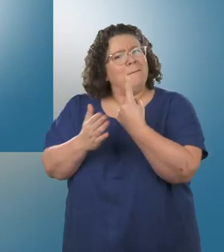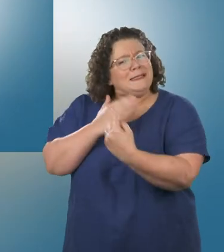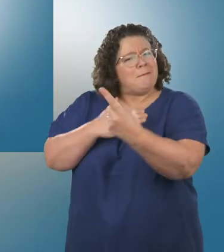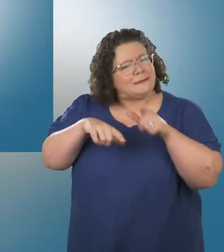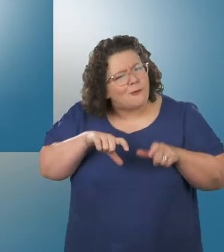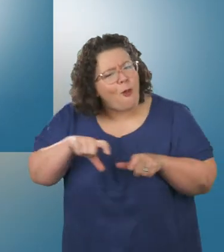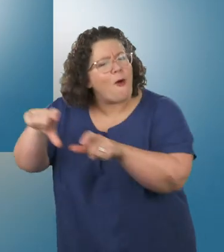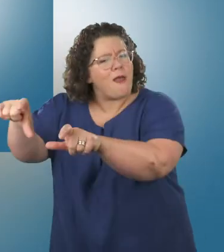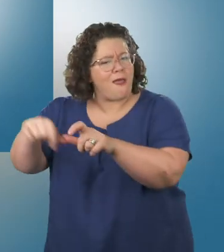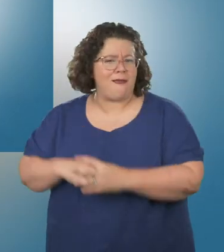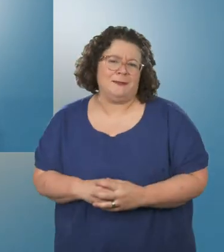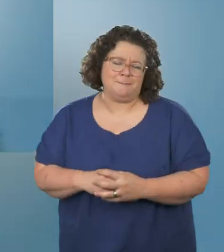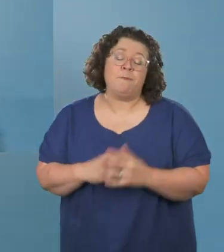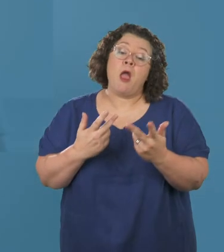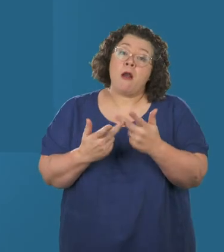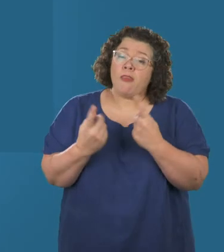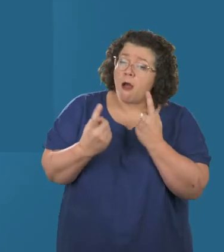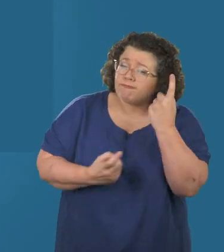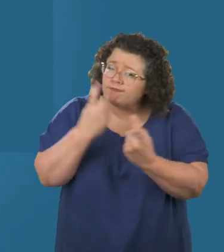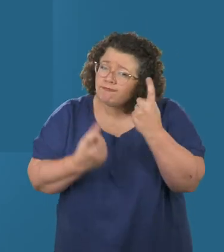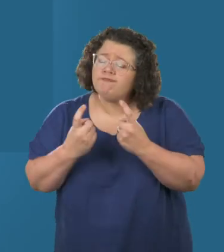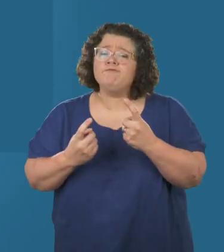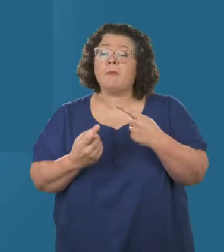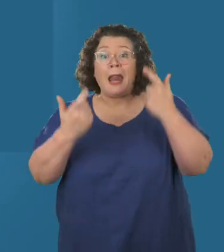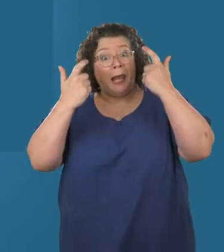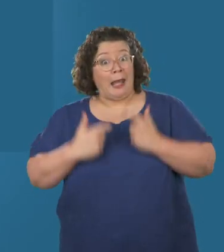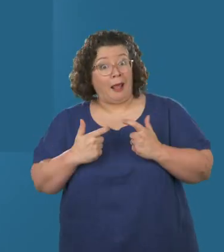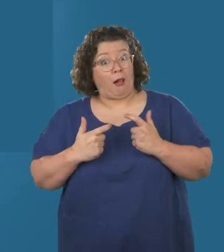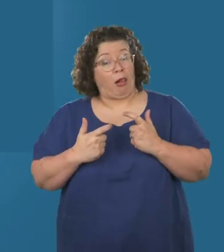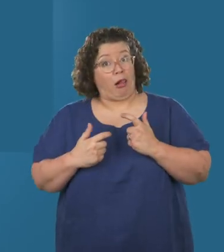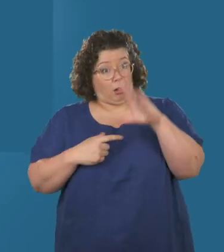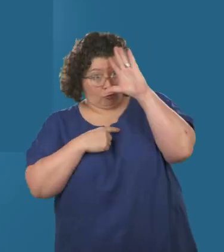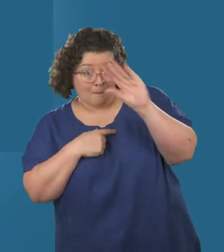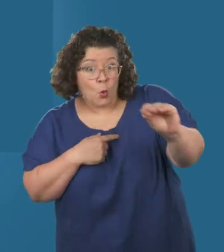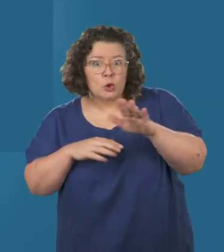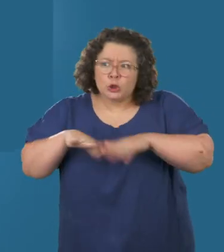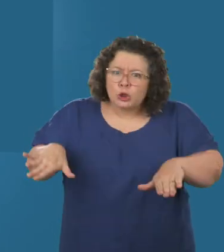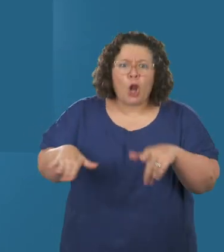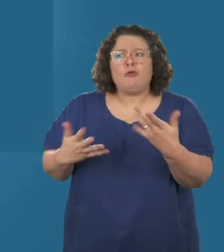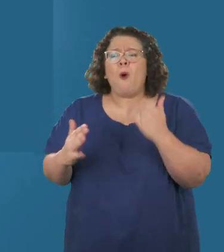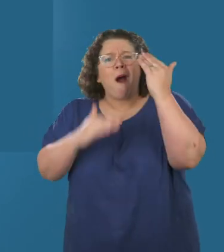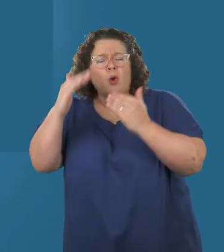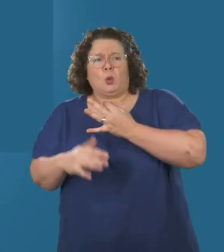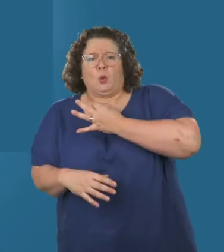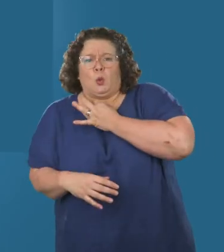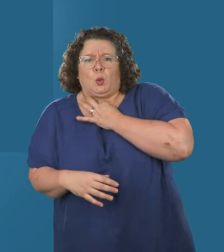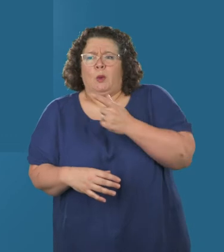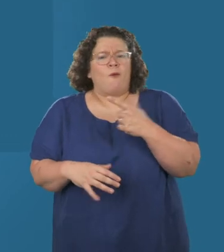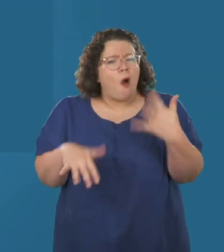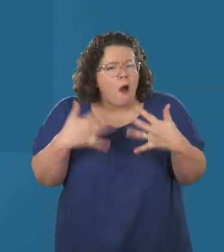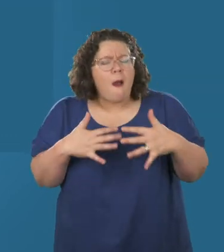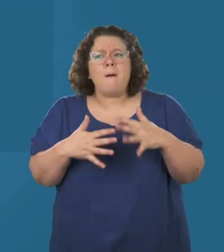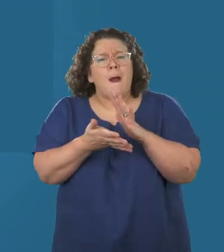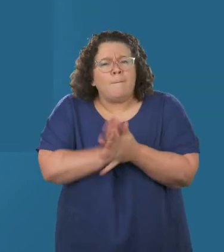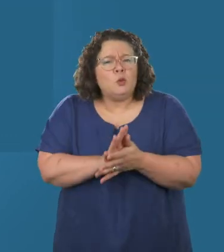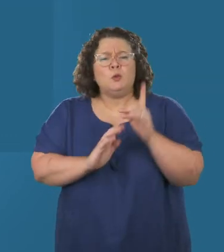remain independent for longer. Another consideration is whether legal duties to report children and adults who may be at risk of